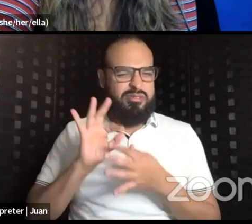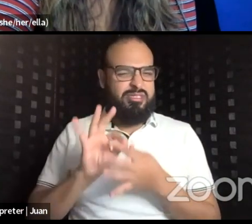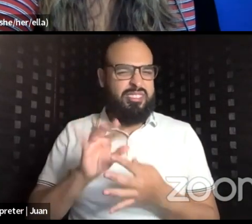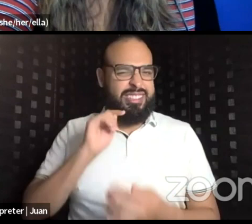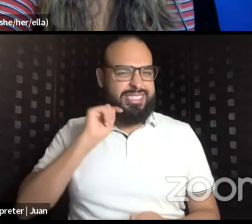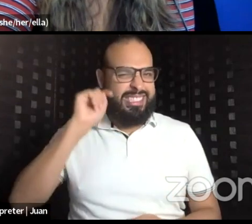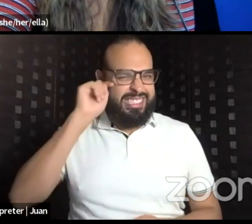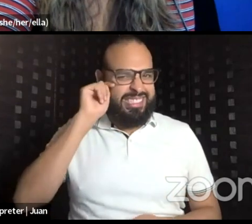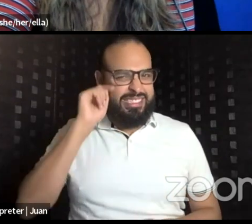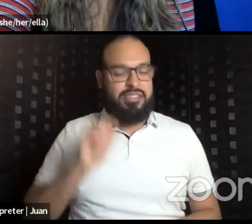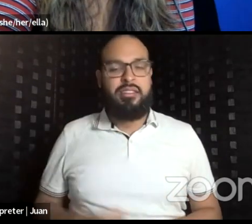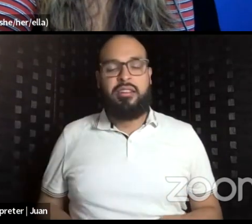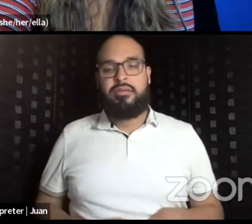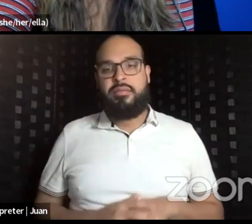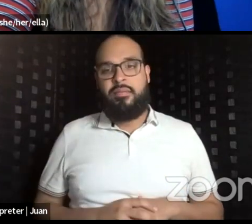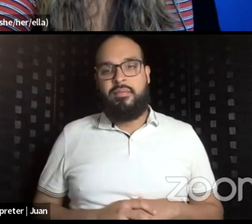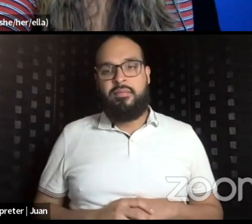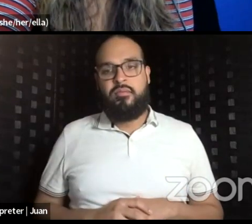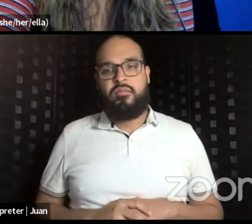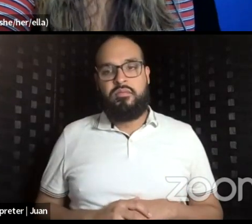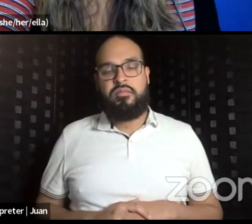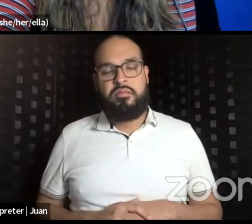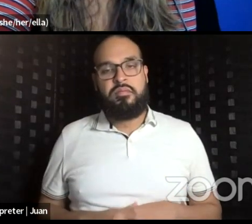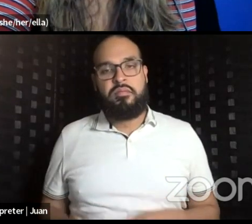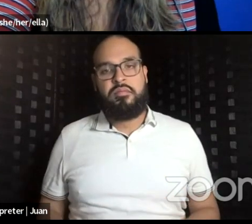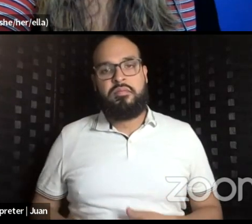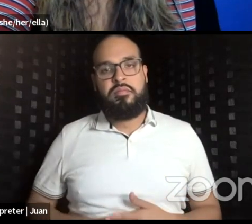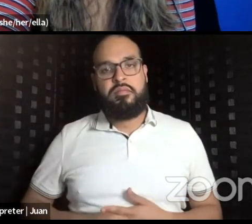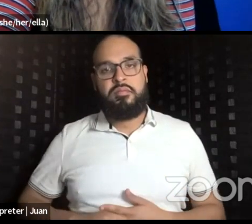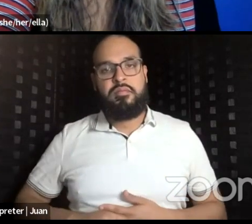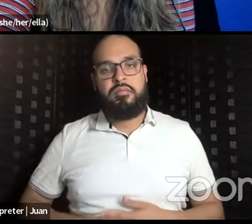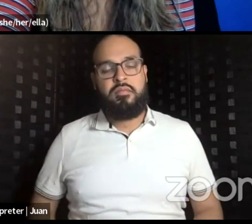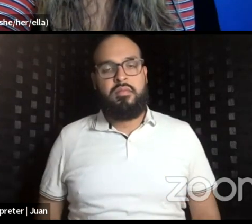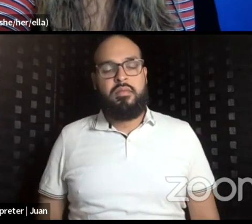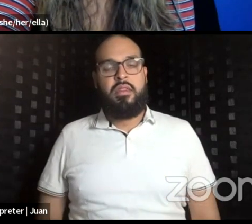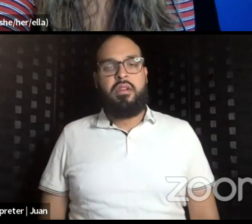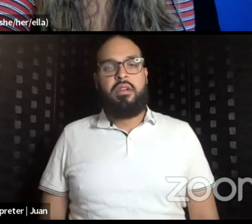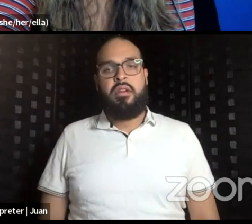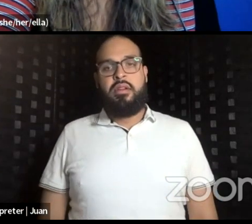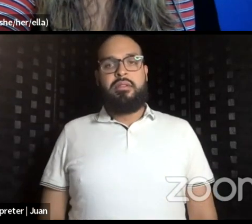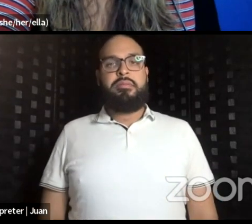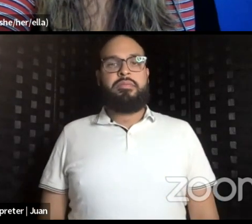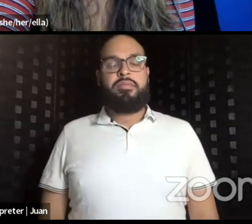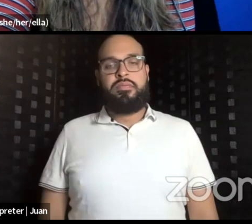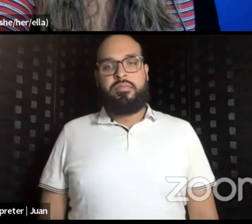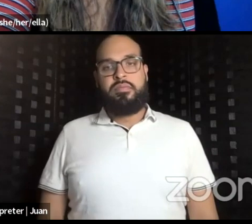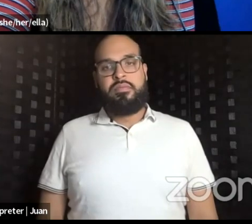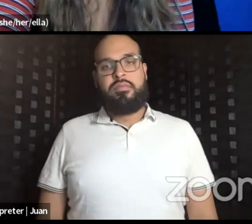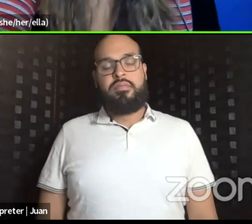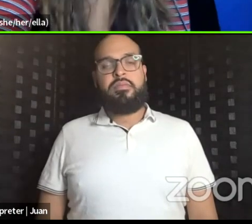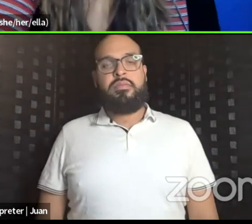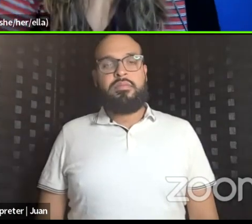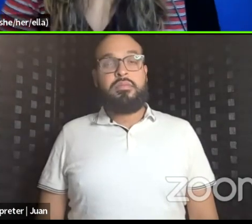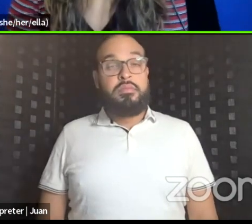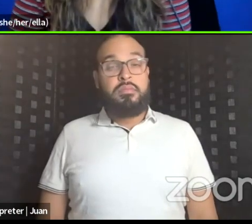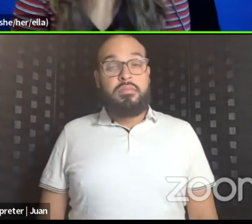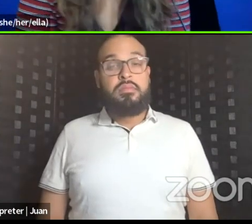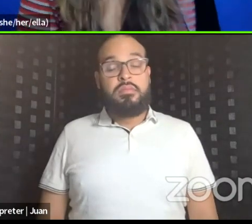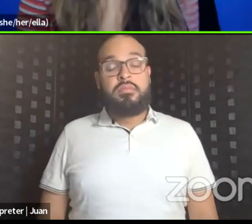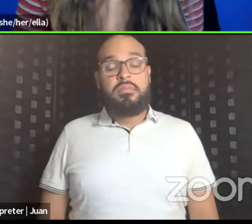and how the just,